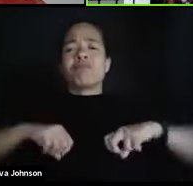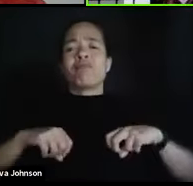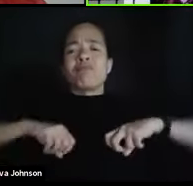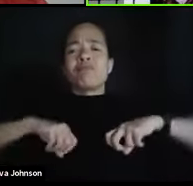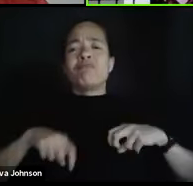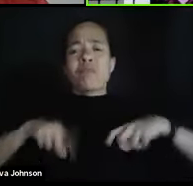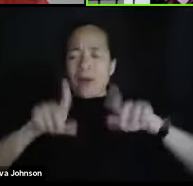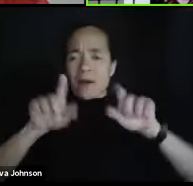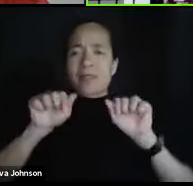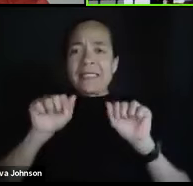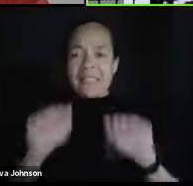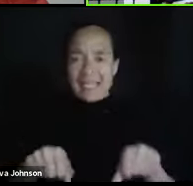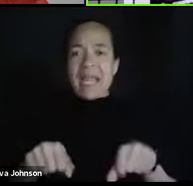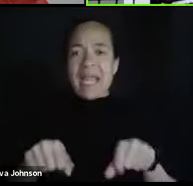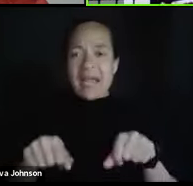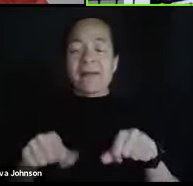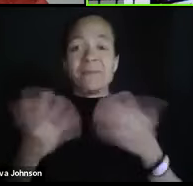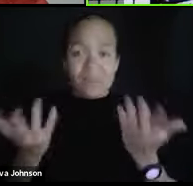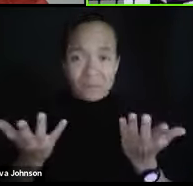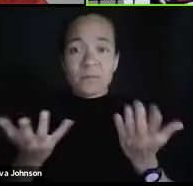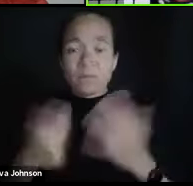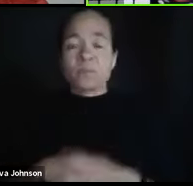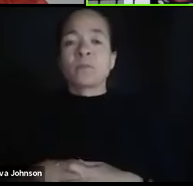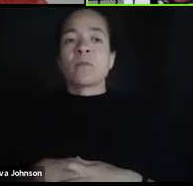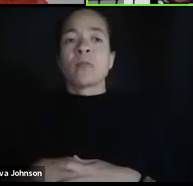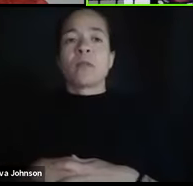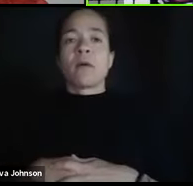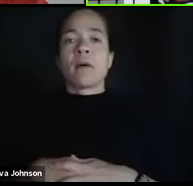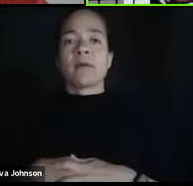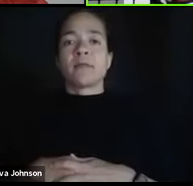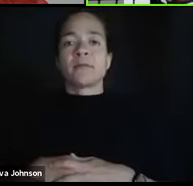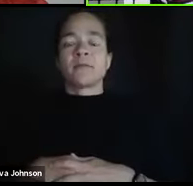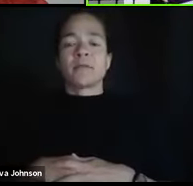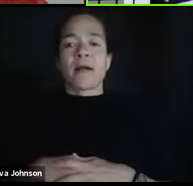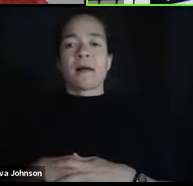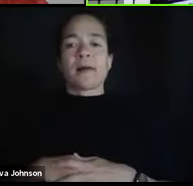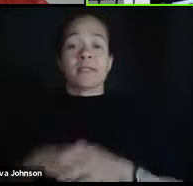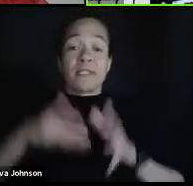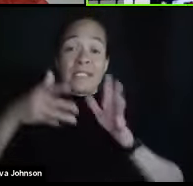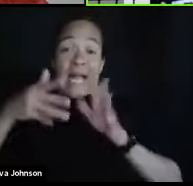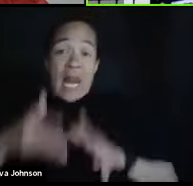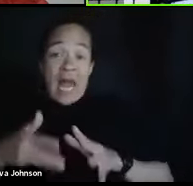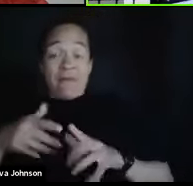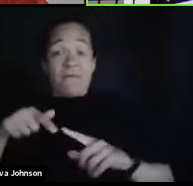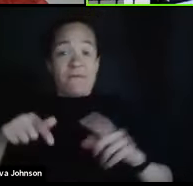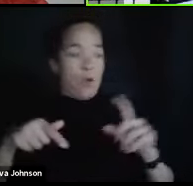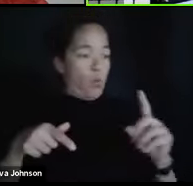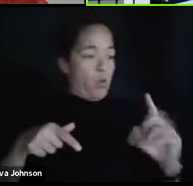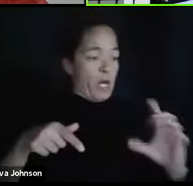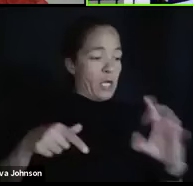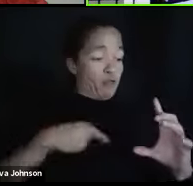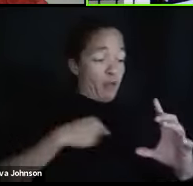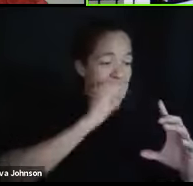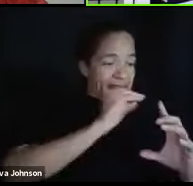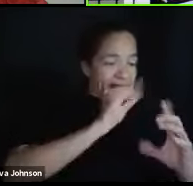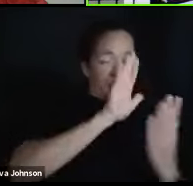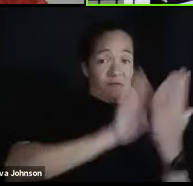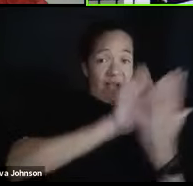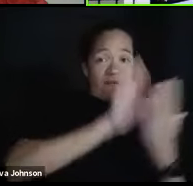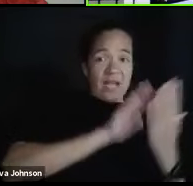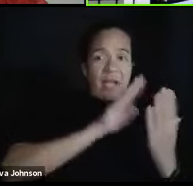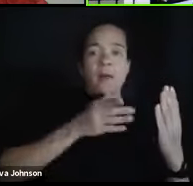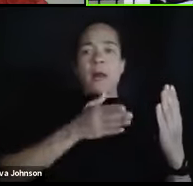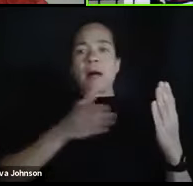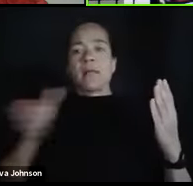because that's going to be mandated. The other 75% of the class will be online